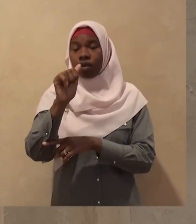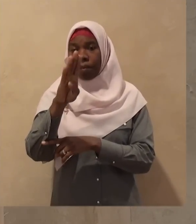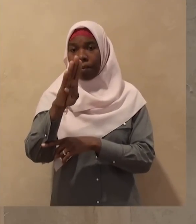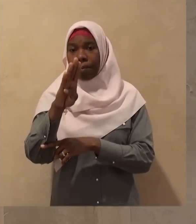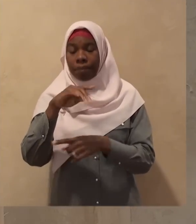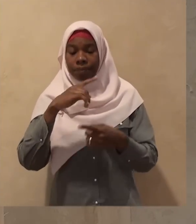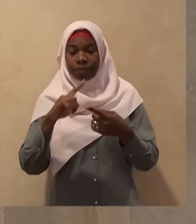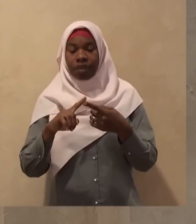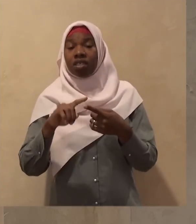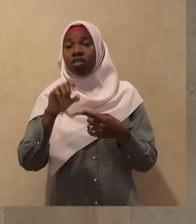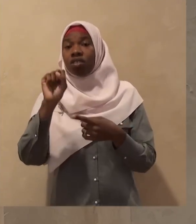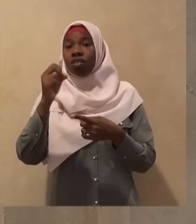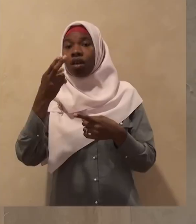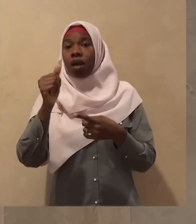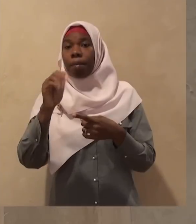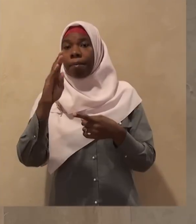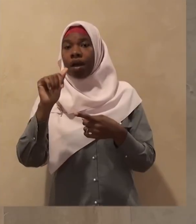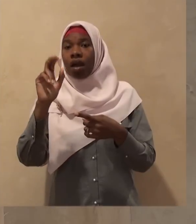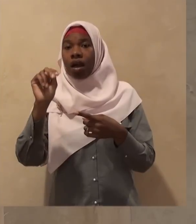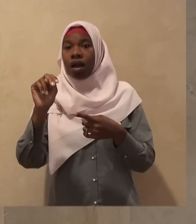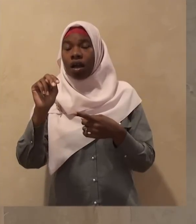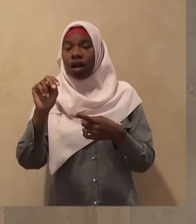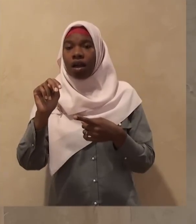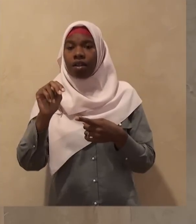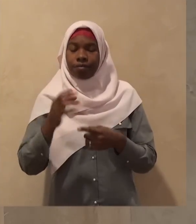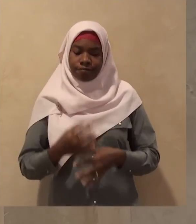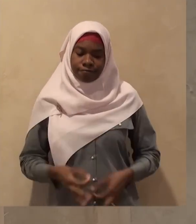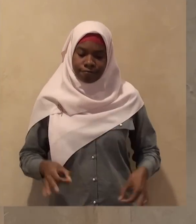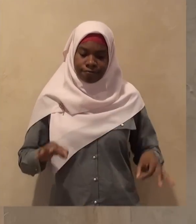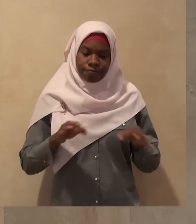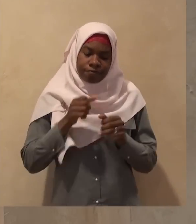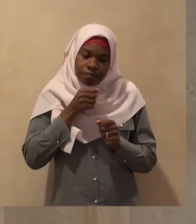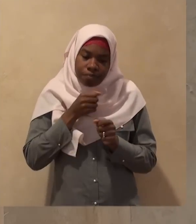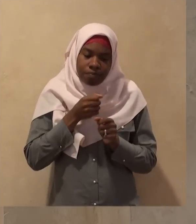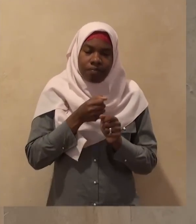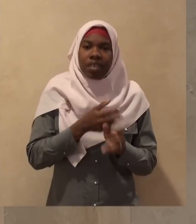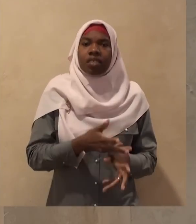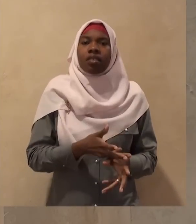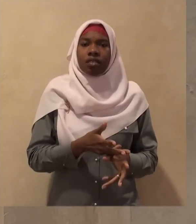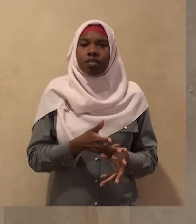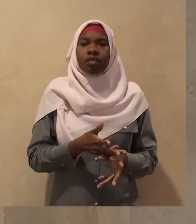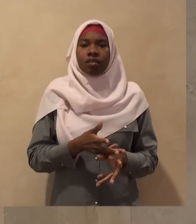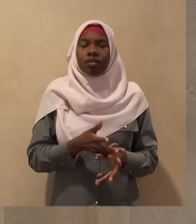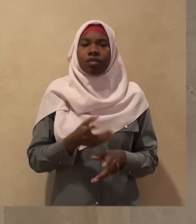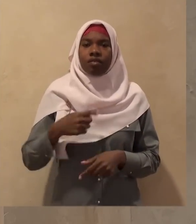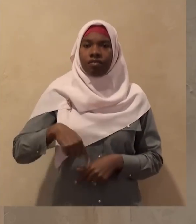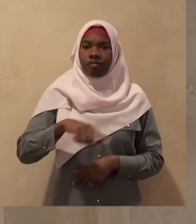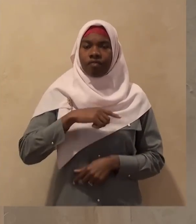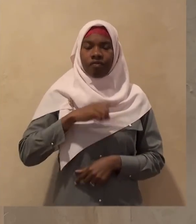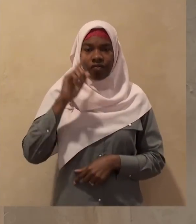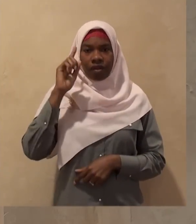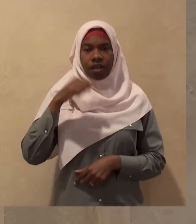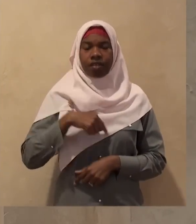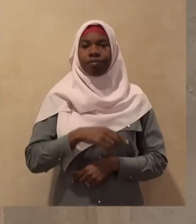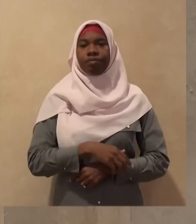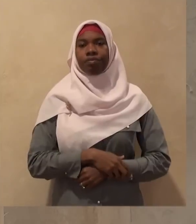up to the month of Ramadan so that we can benefit from its blessing and merits we